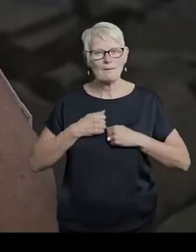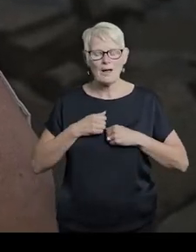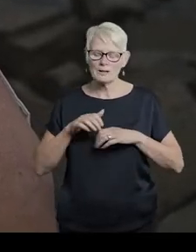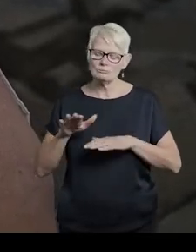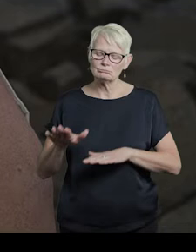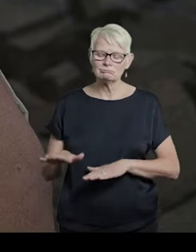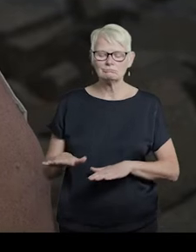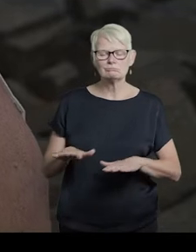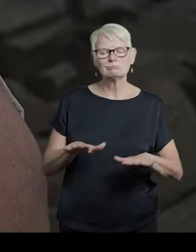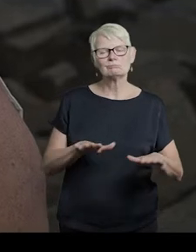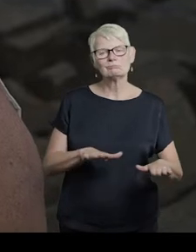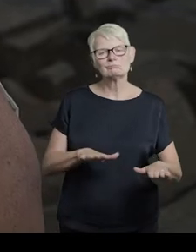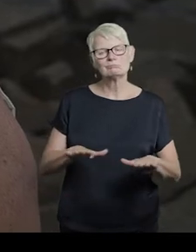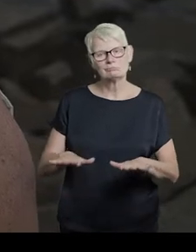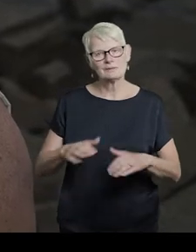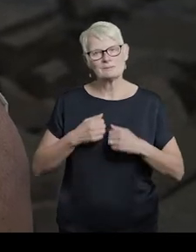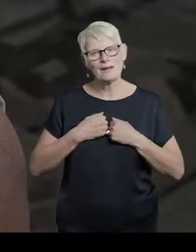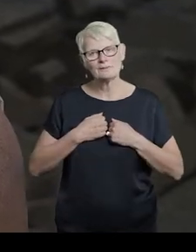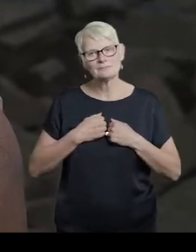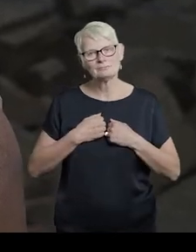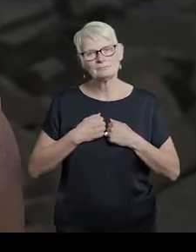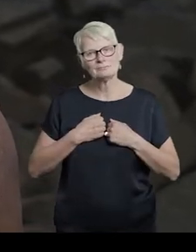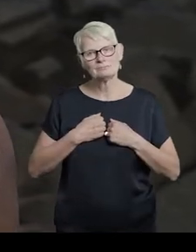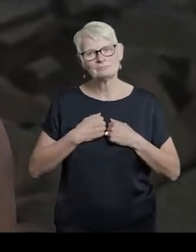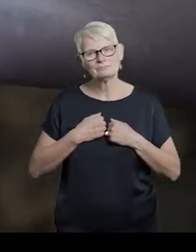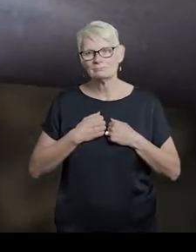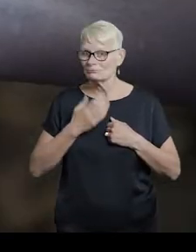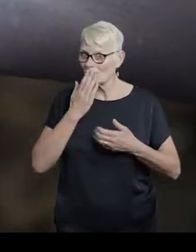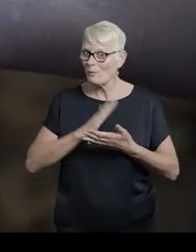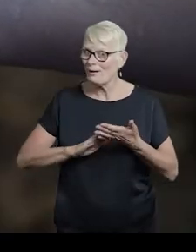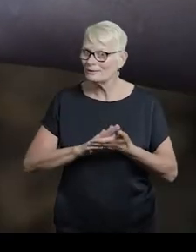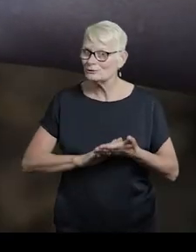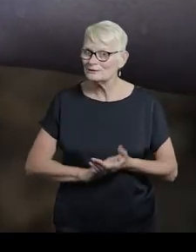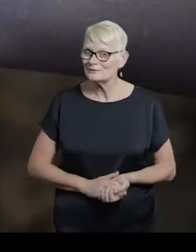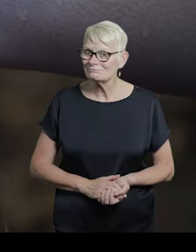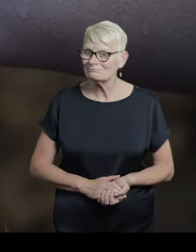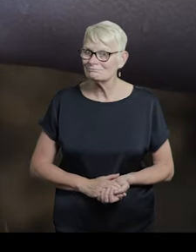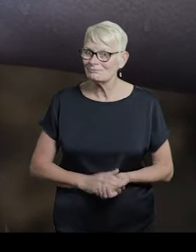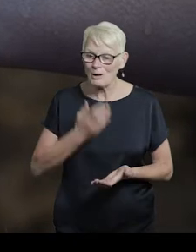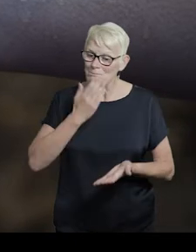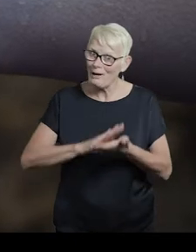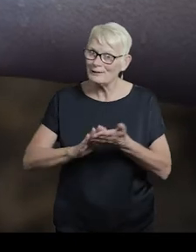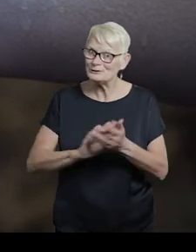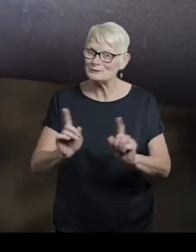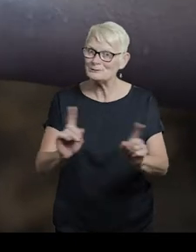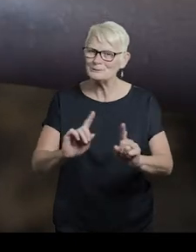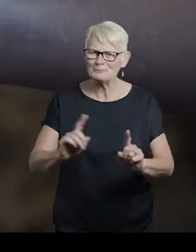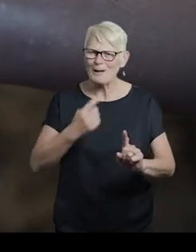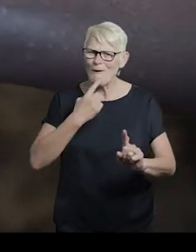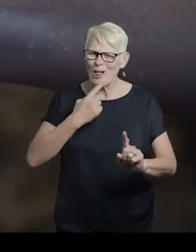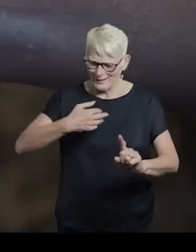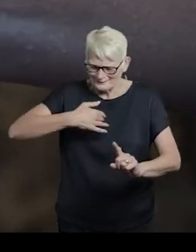of life. No apologies. No apologies. Apologies